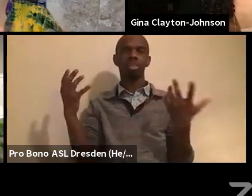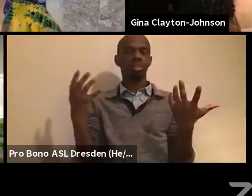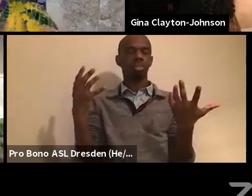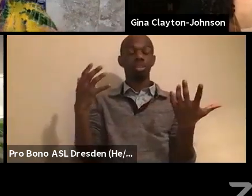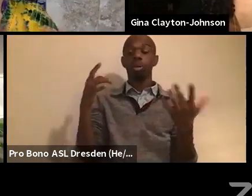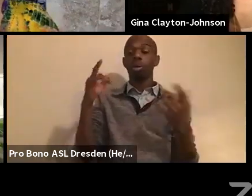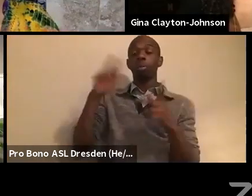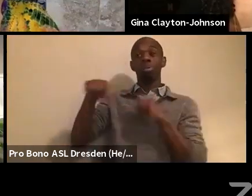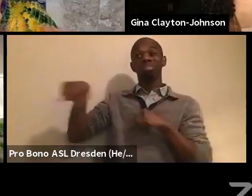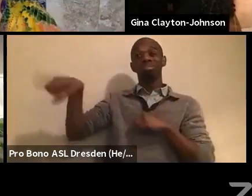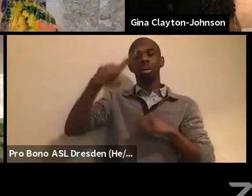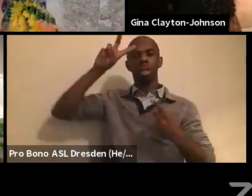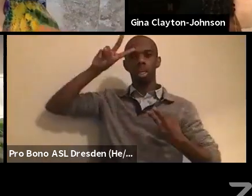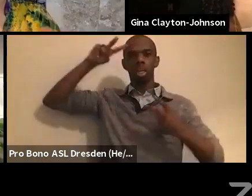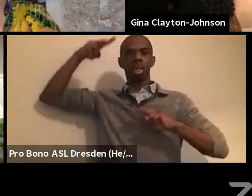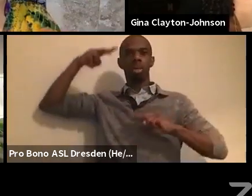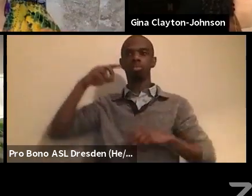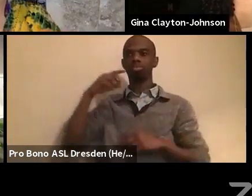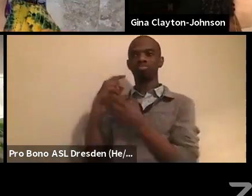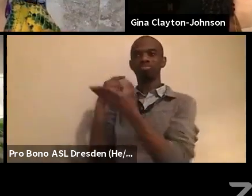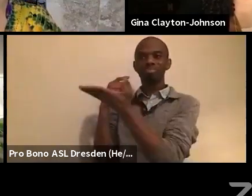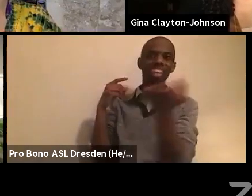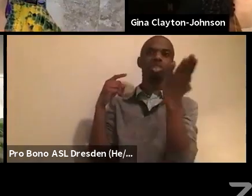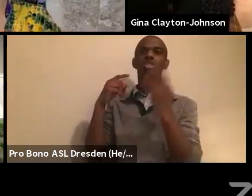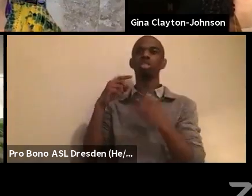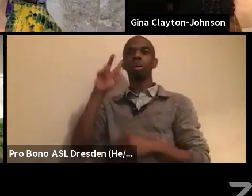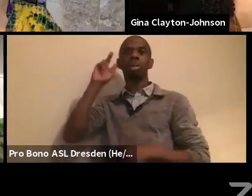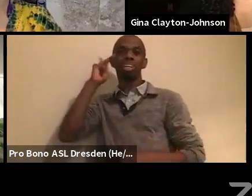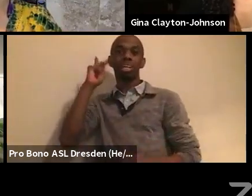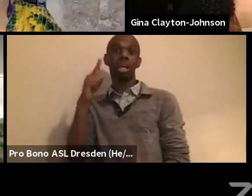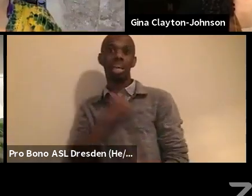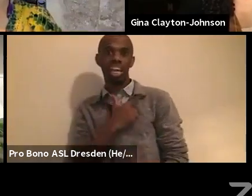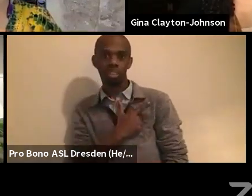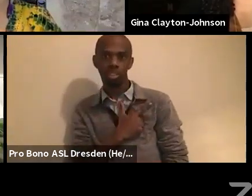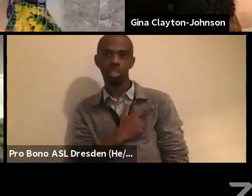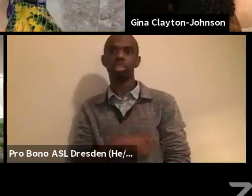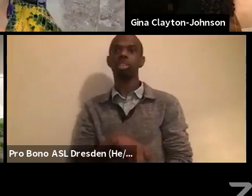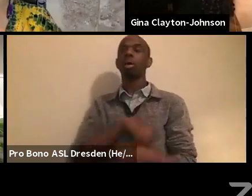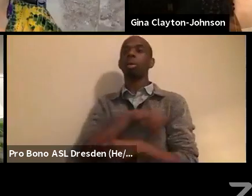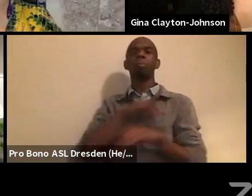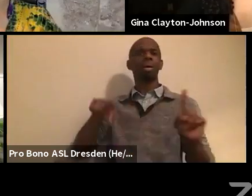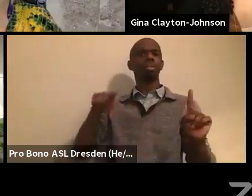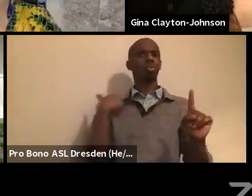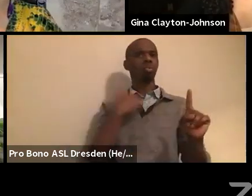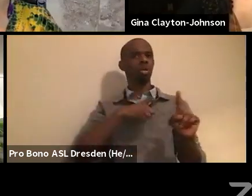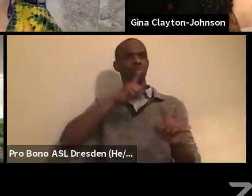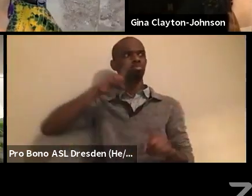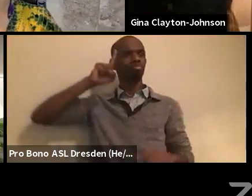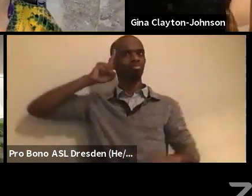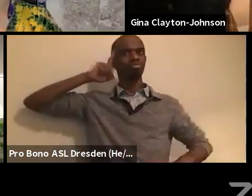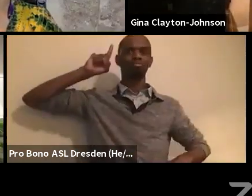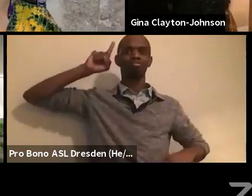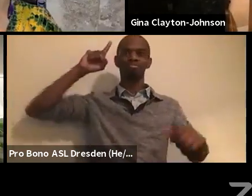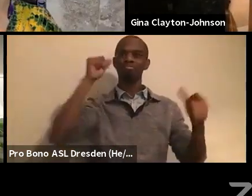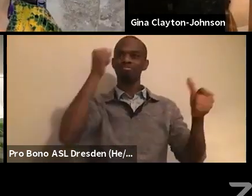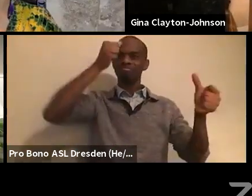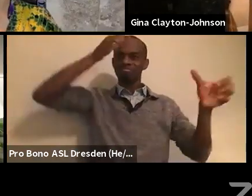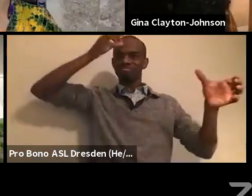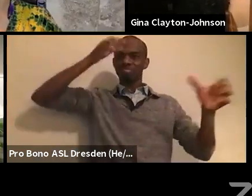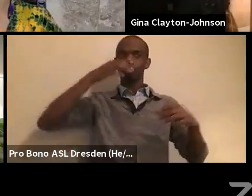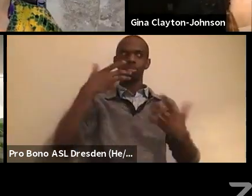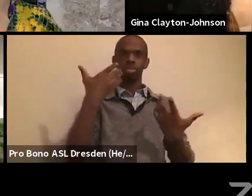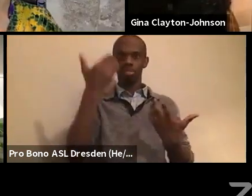so the work of organizers is that we are politically savvy and some of the most politically savvy people,